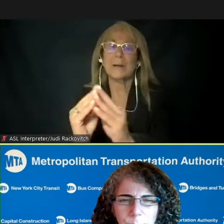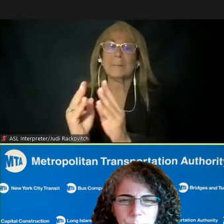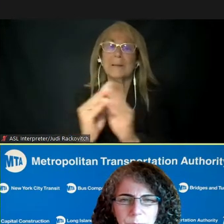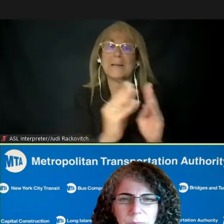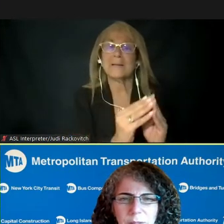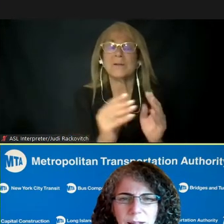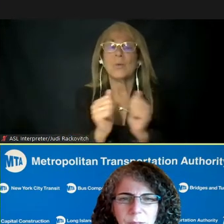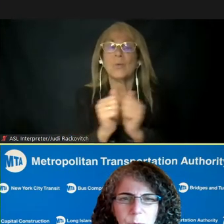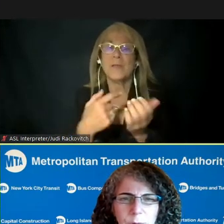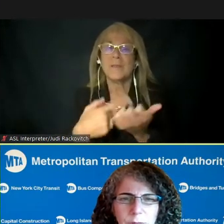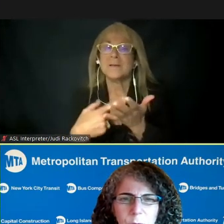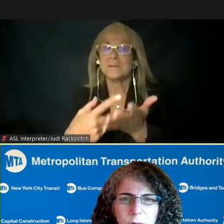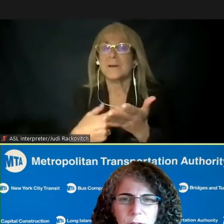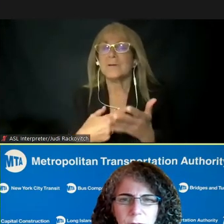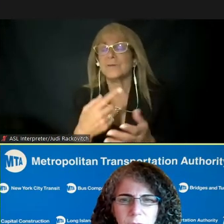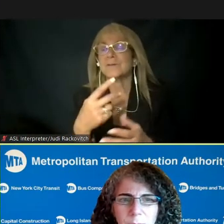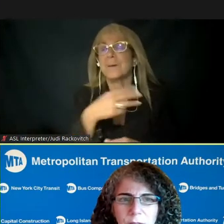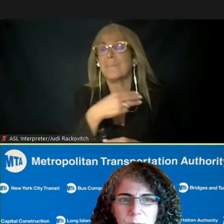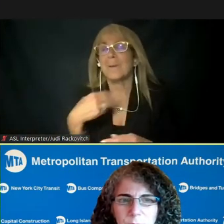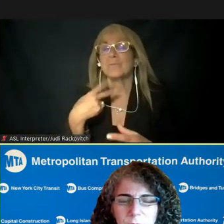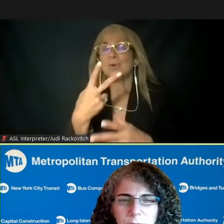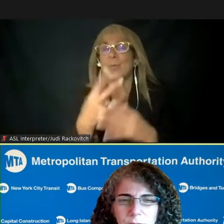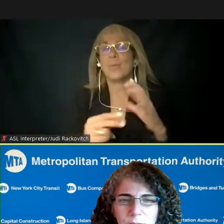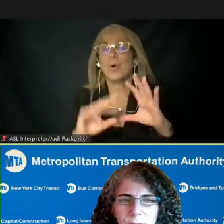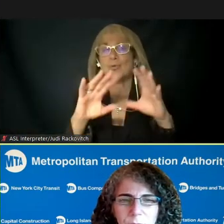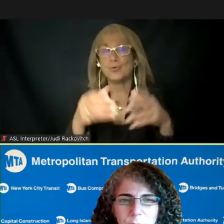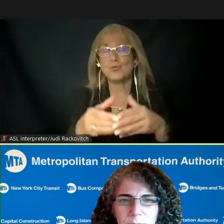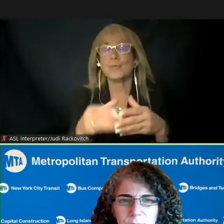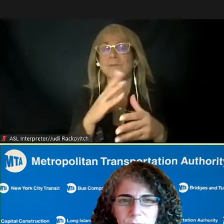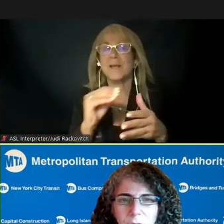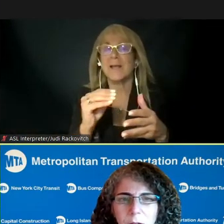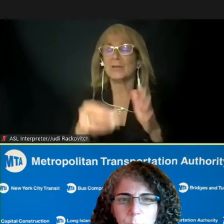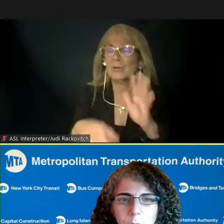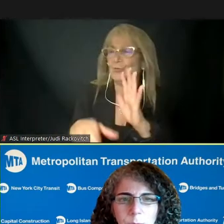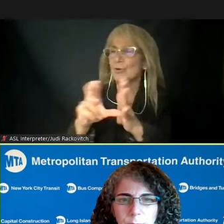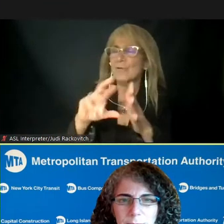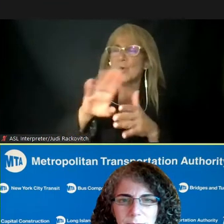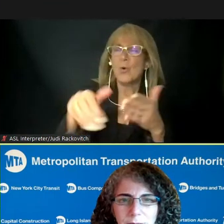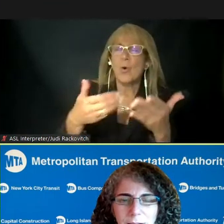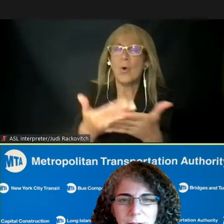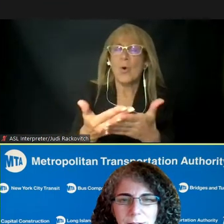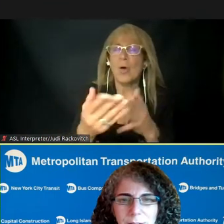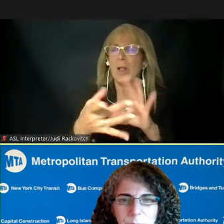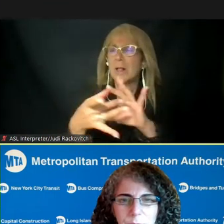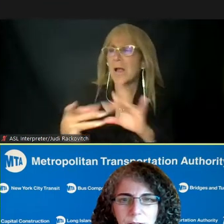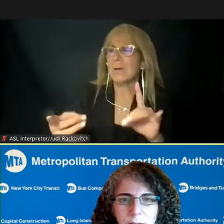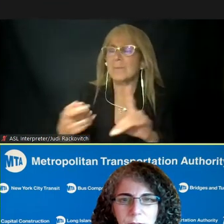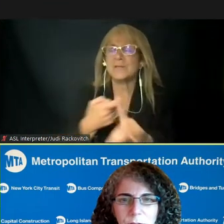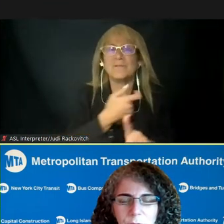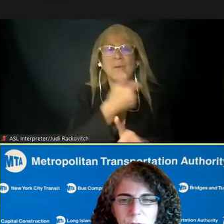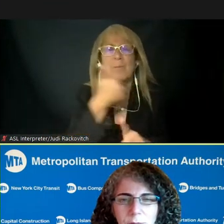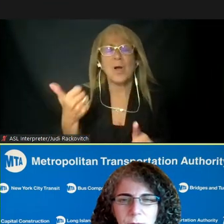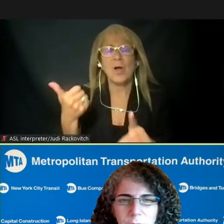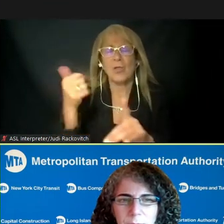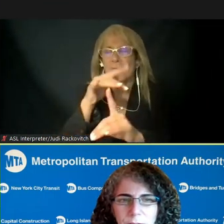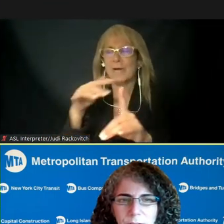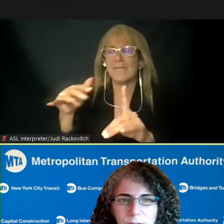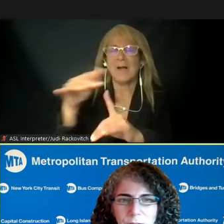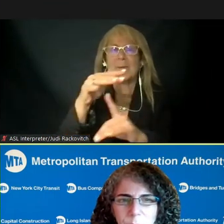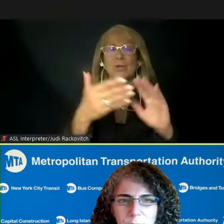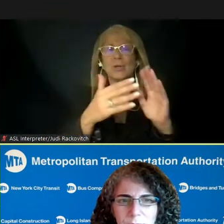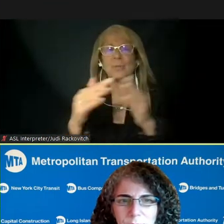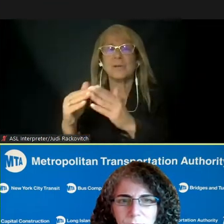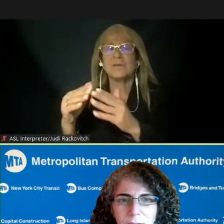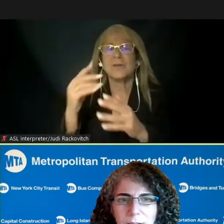groups, and through review of other comments from environmental justice communities, we hope to identify areas of particular concern for environmental